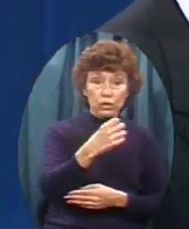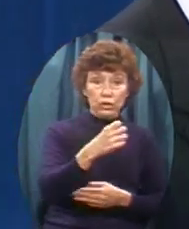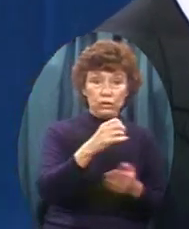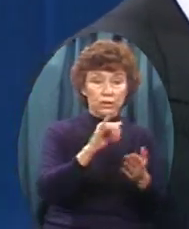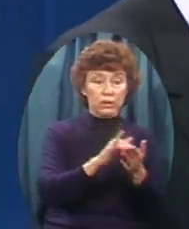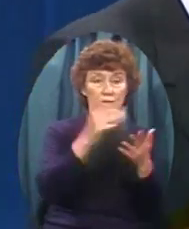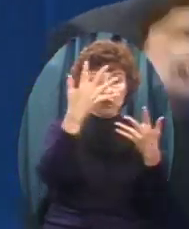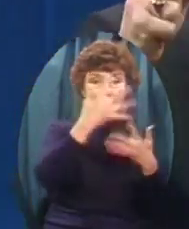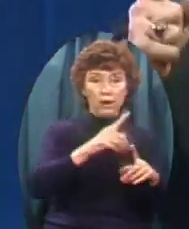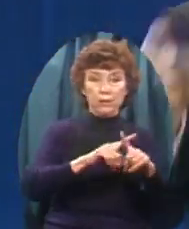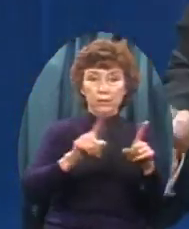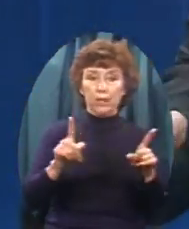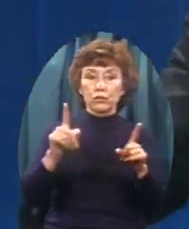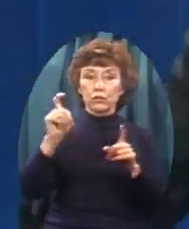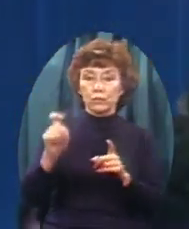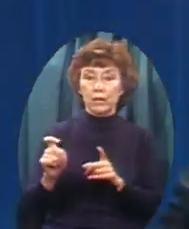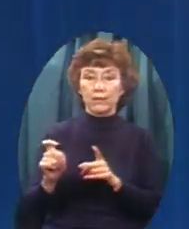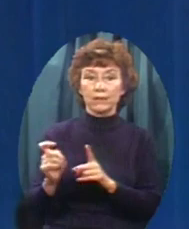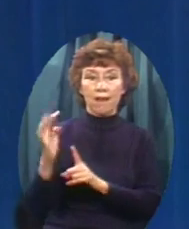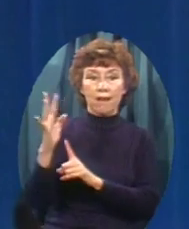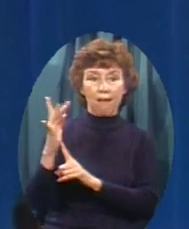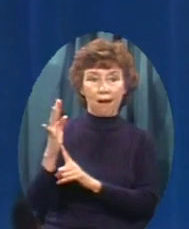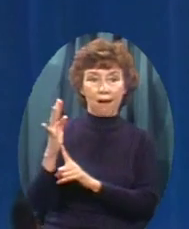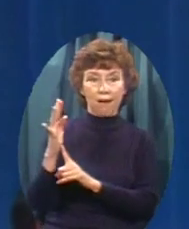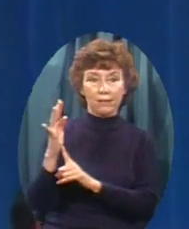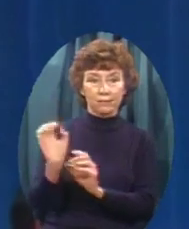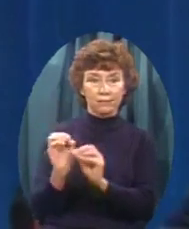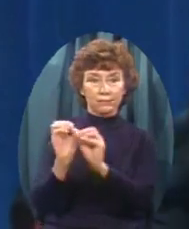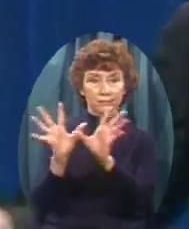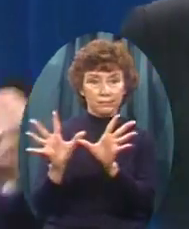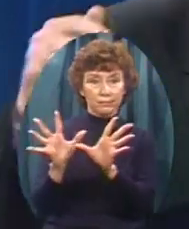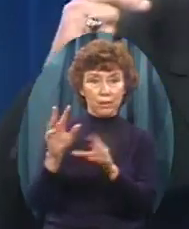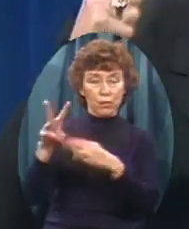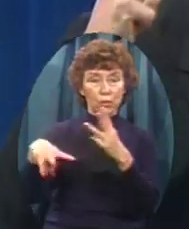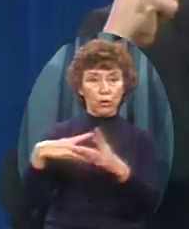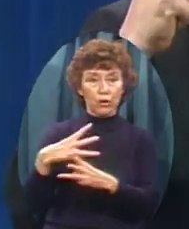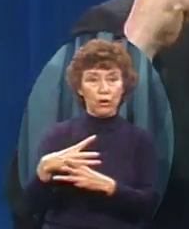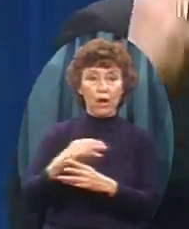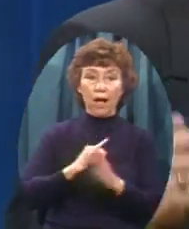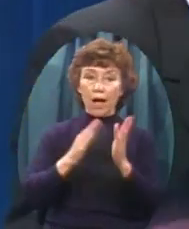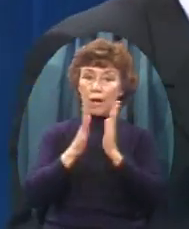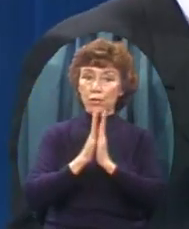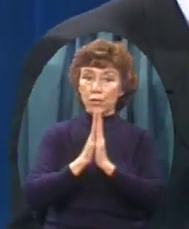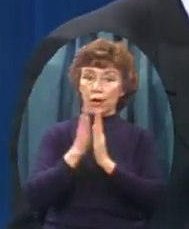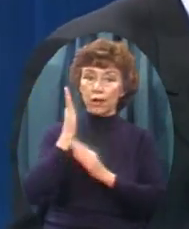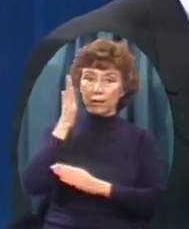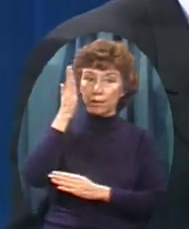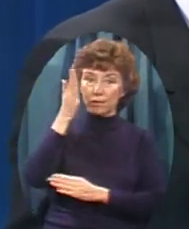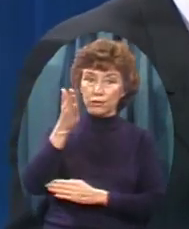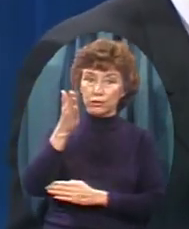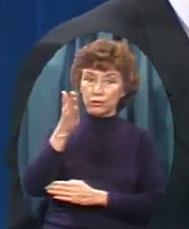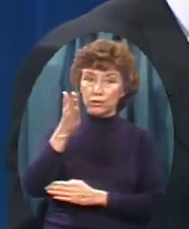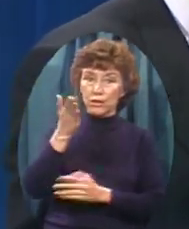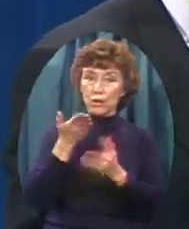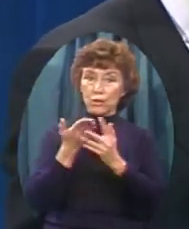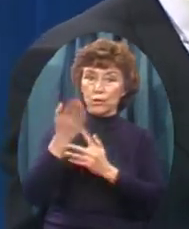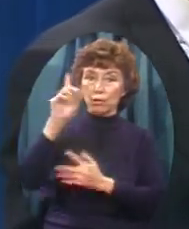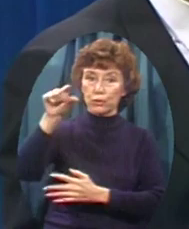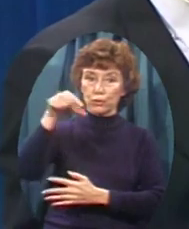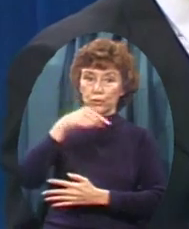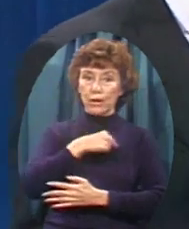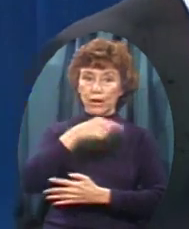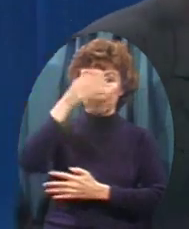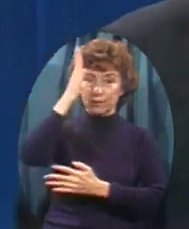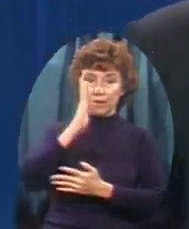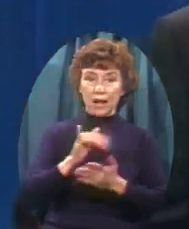And you're the candles And I pray one Day by the grace Of God We'll have some